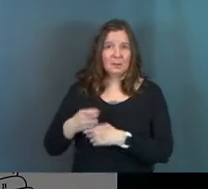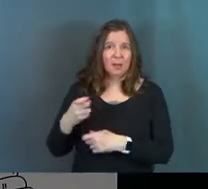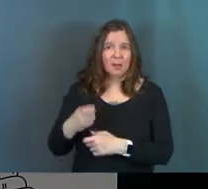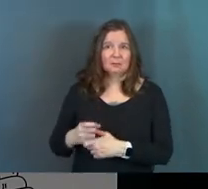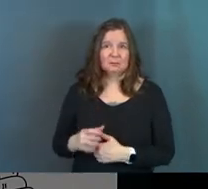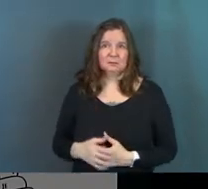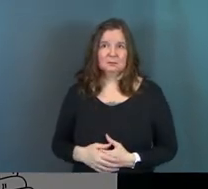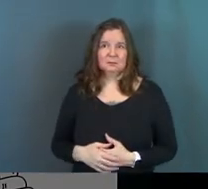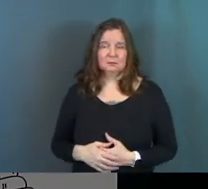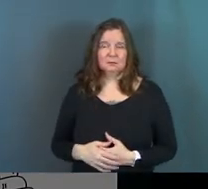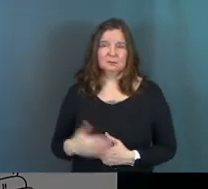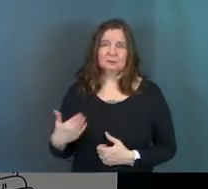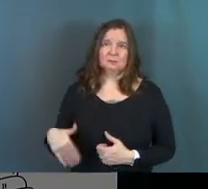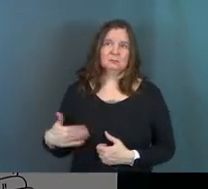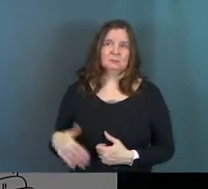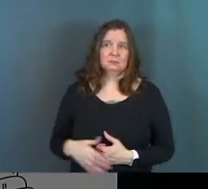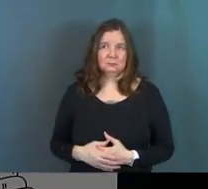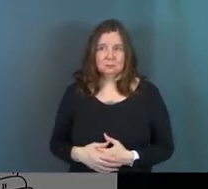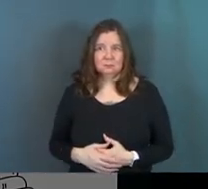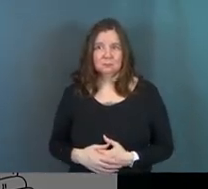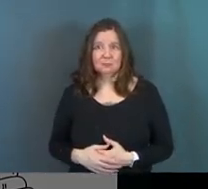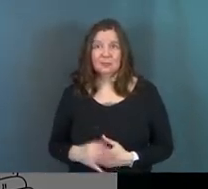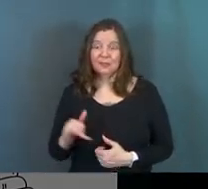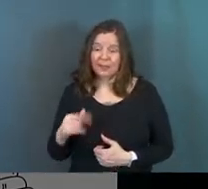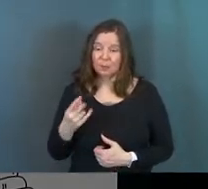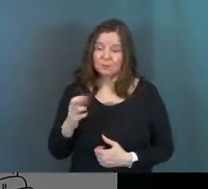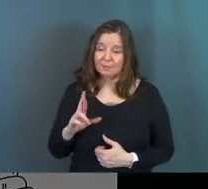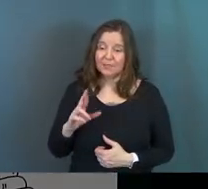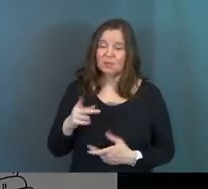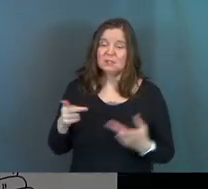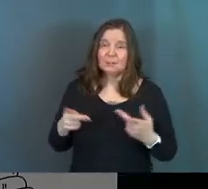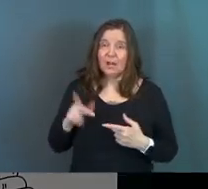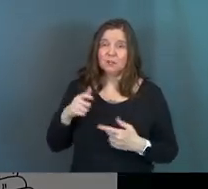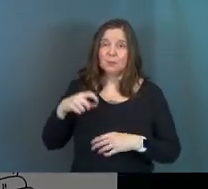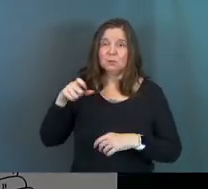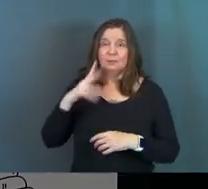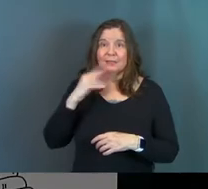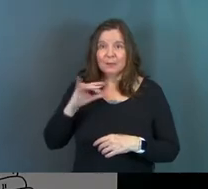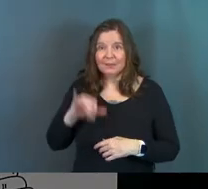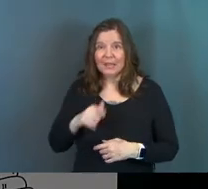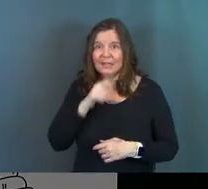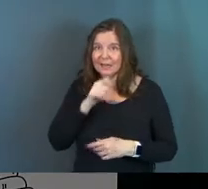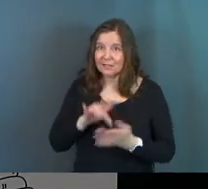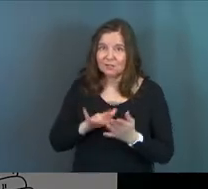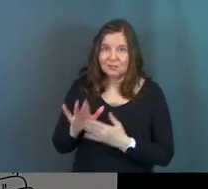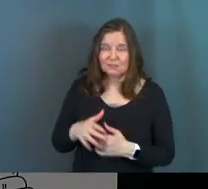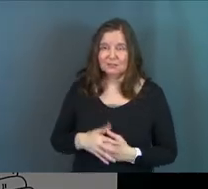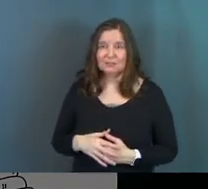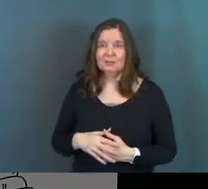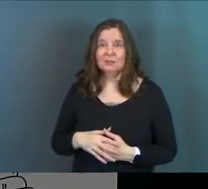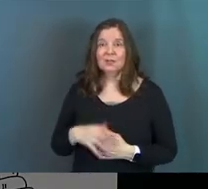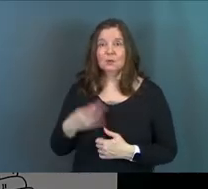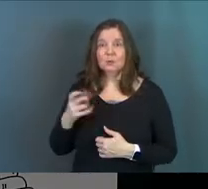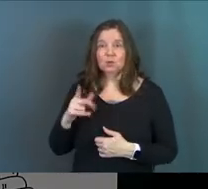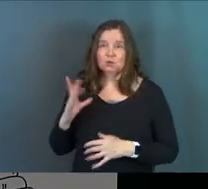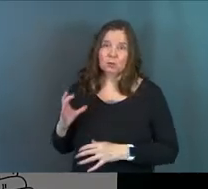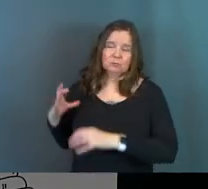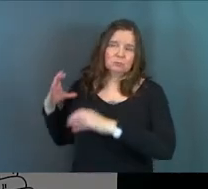like crazy, that was Peter's spot to stand. And it was Peter who should have carried the cross.